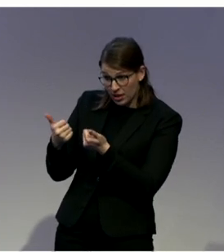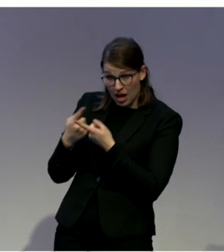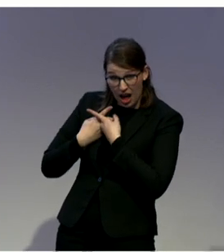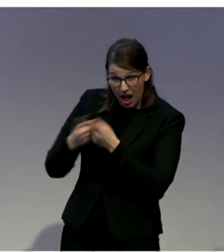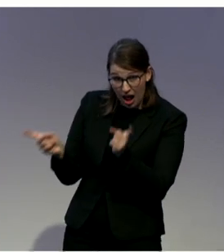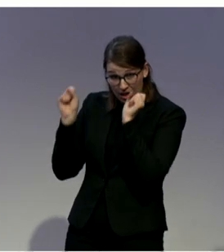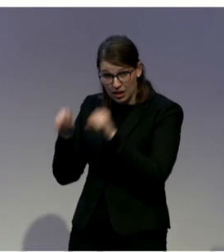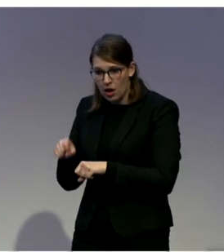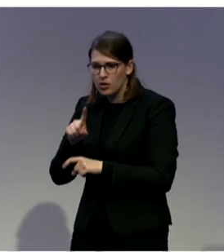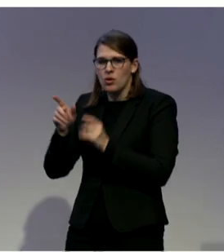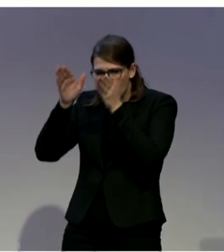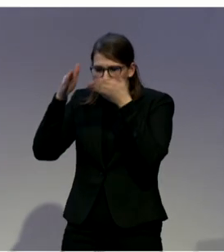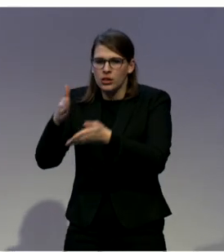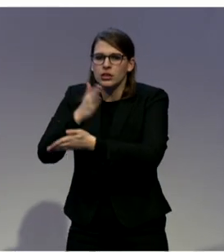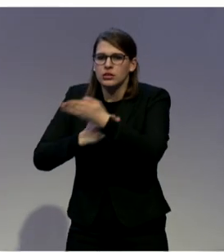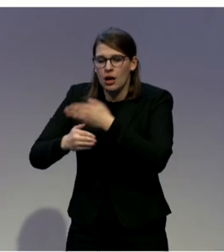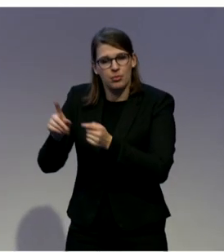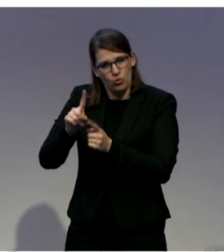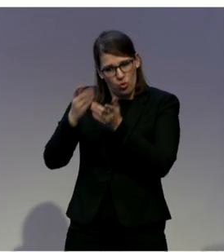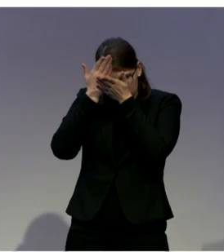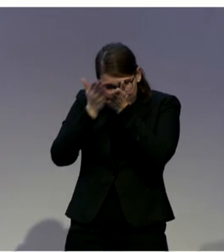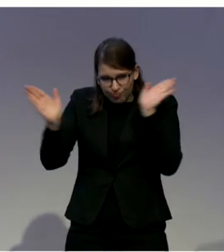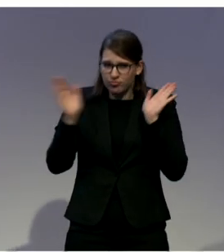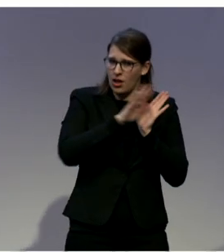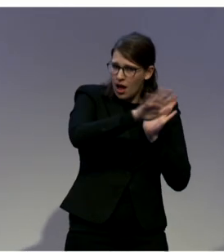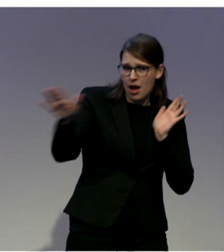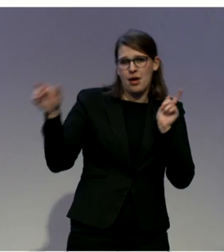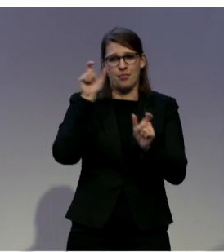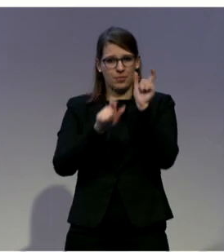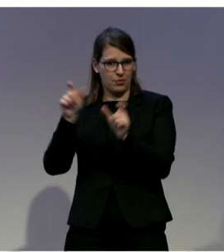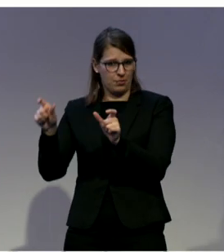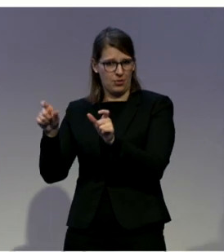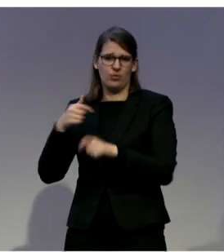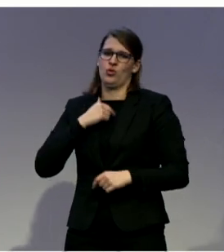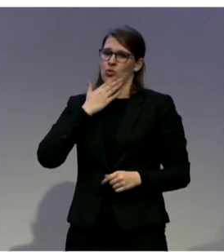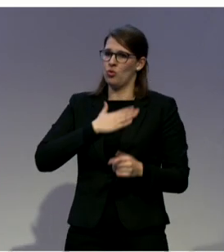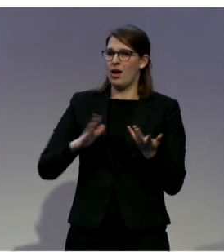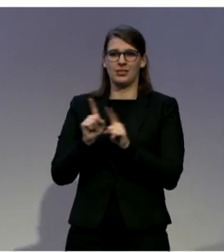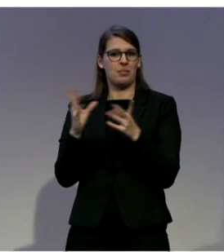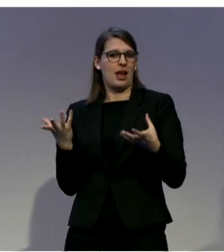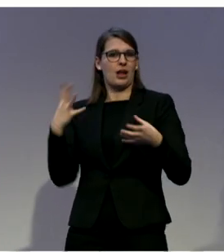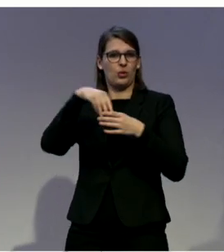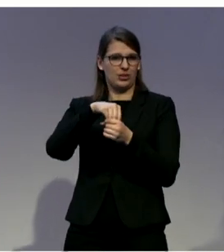social inclusion that we choose. Using tools which help us to understand